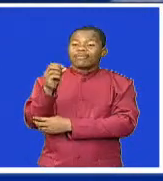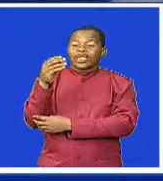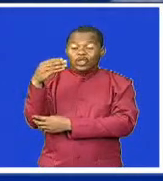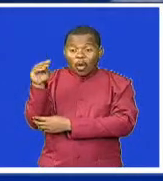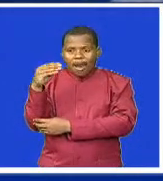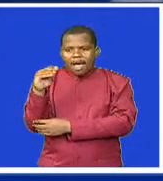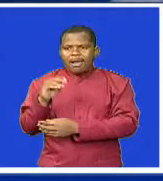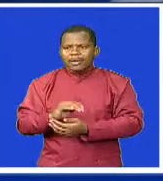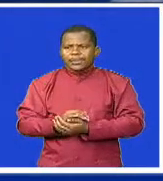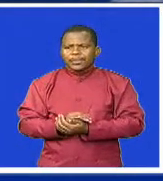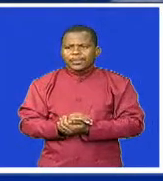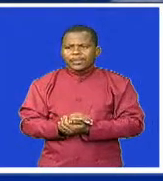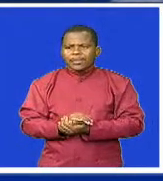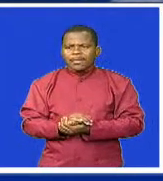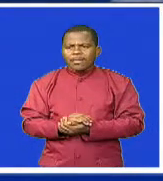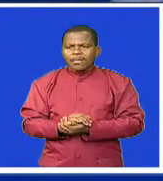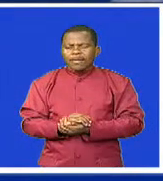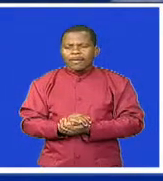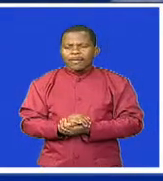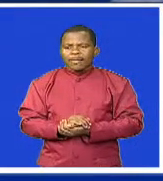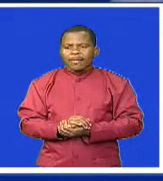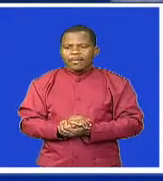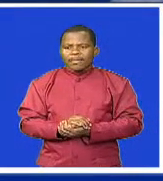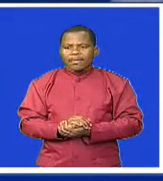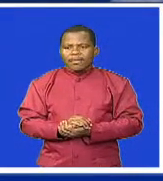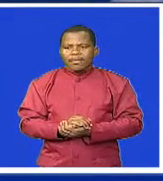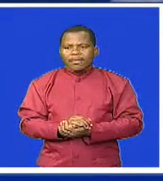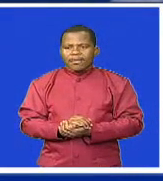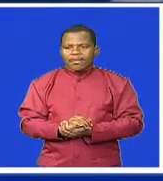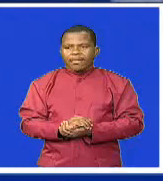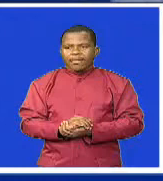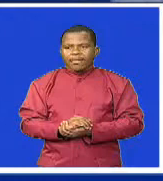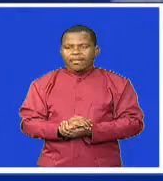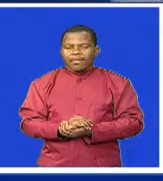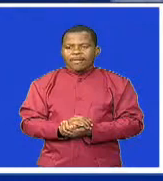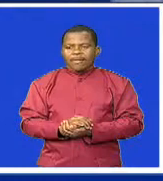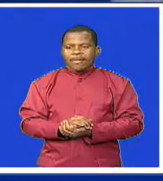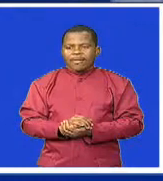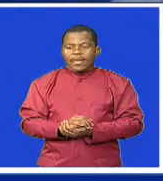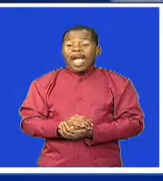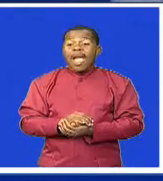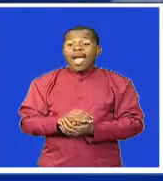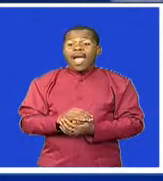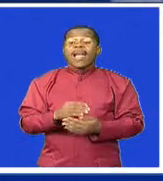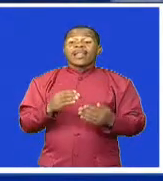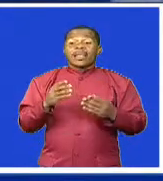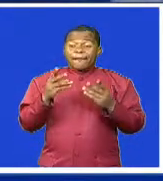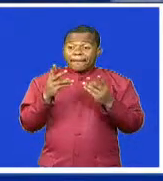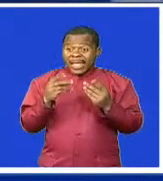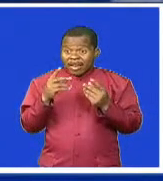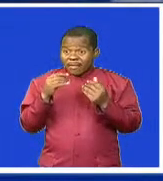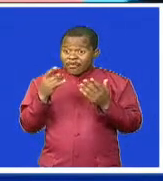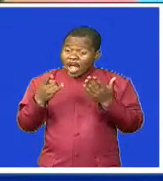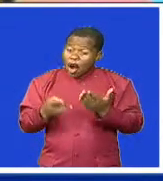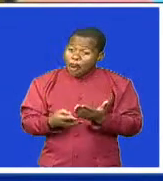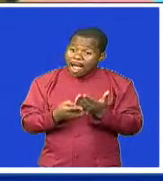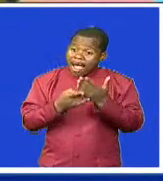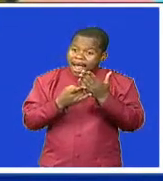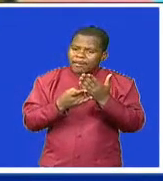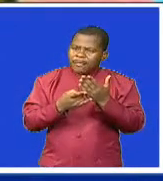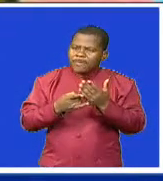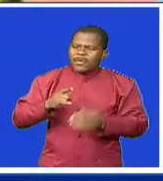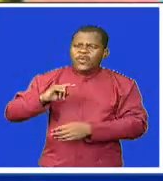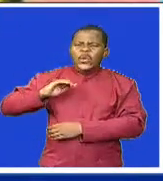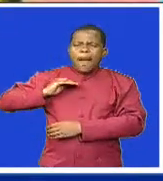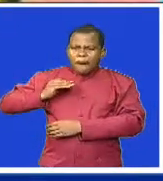in more than a decade. And it's directed toward a really incredibly important